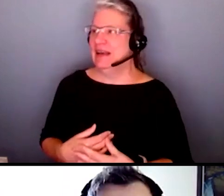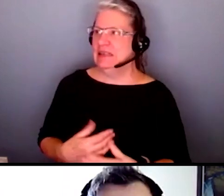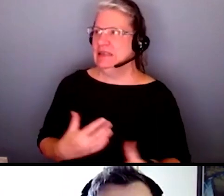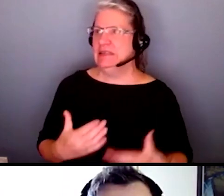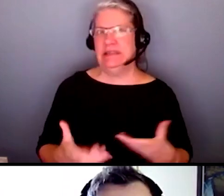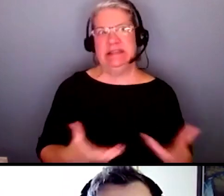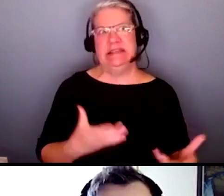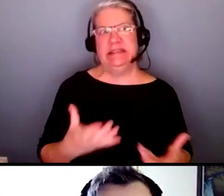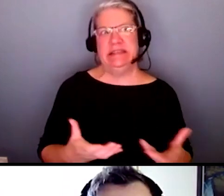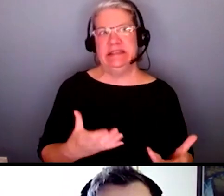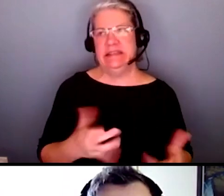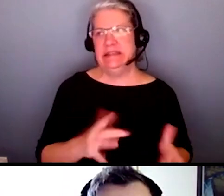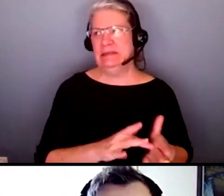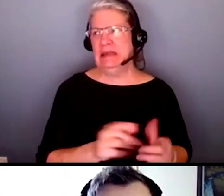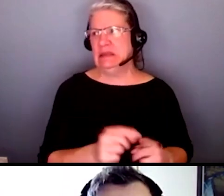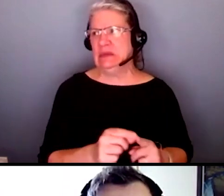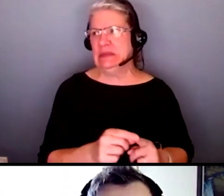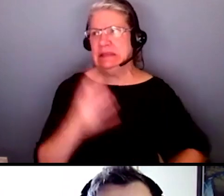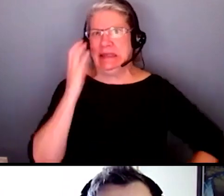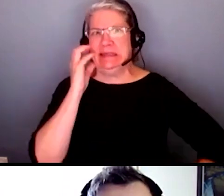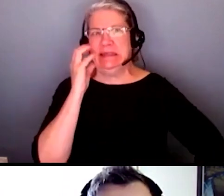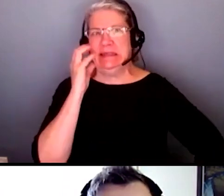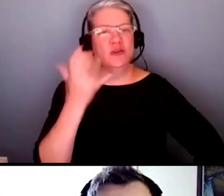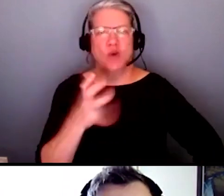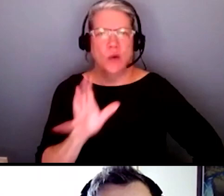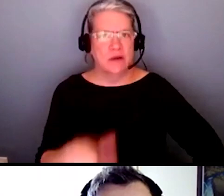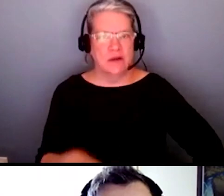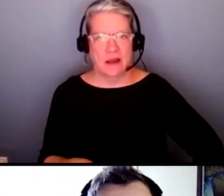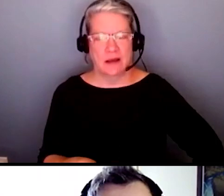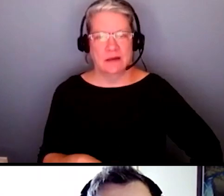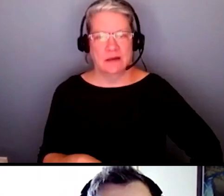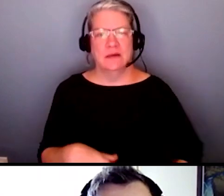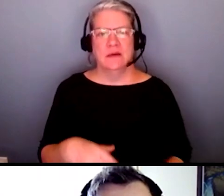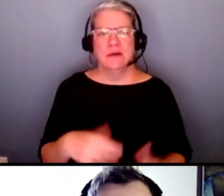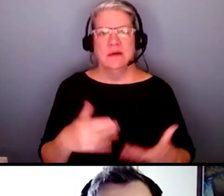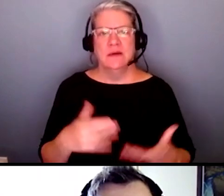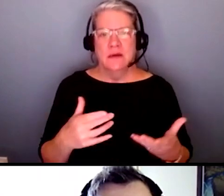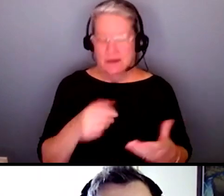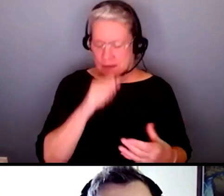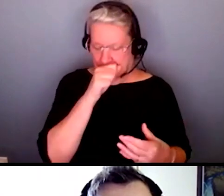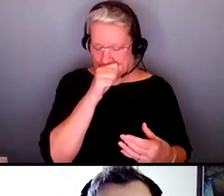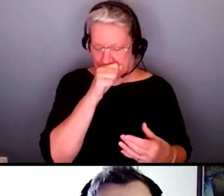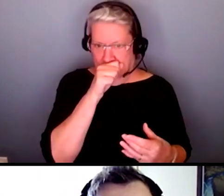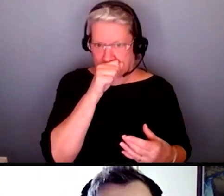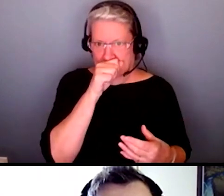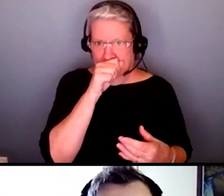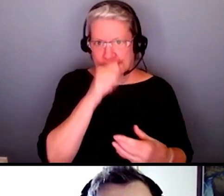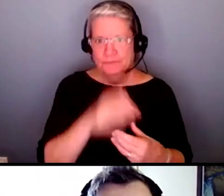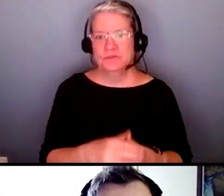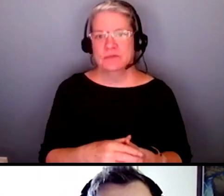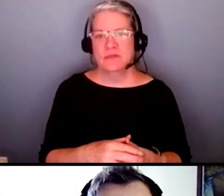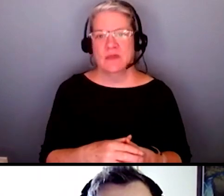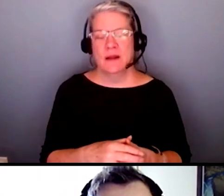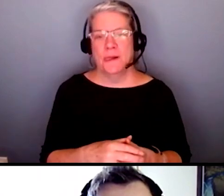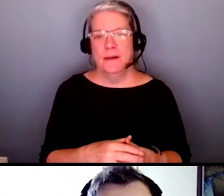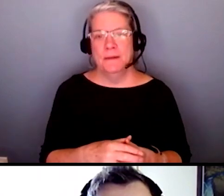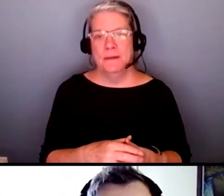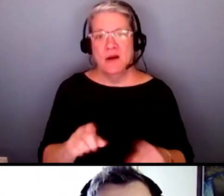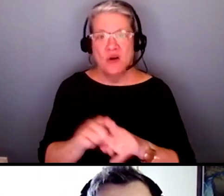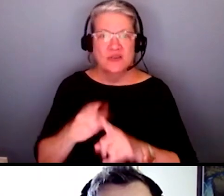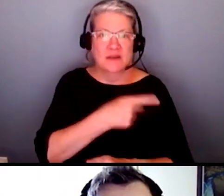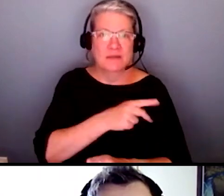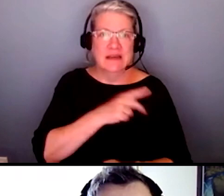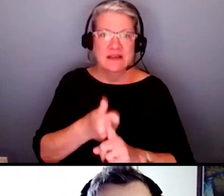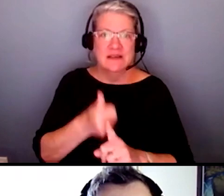communicate the medical emergency that you are communicating to patients especially in a emotionally heightened state